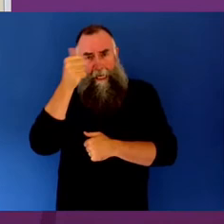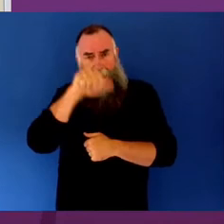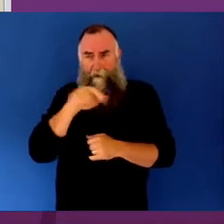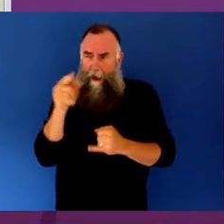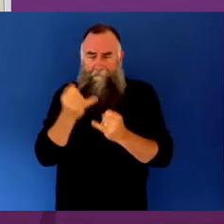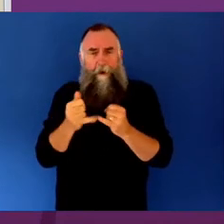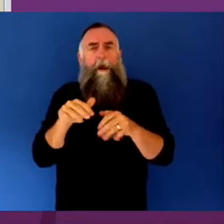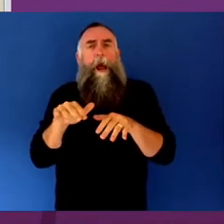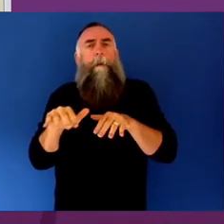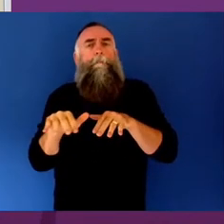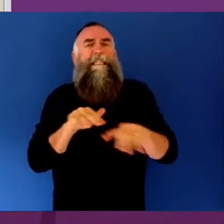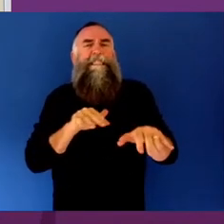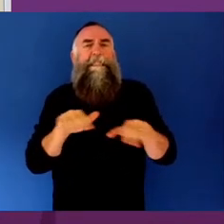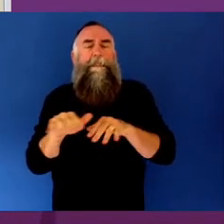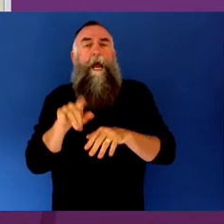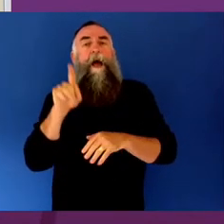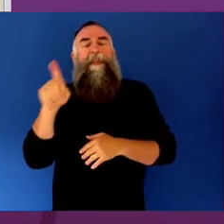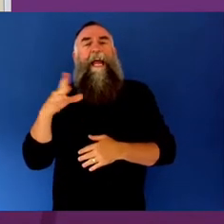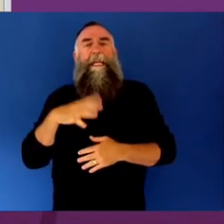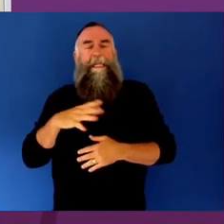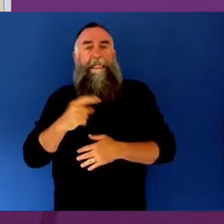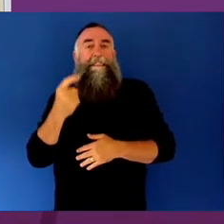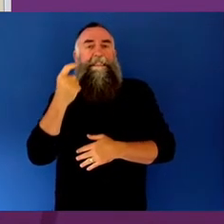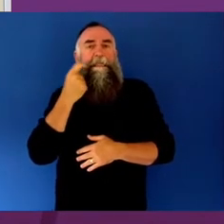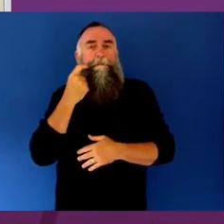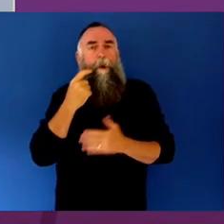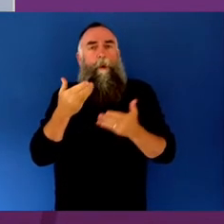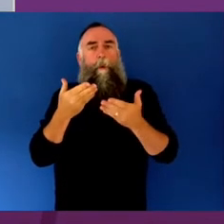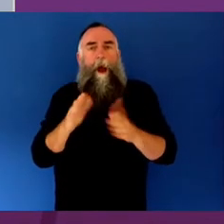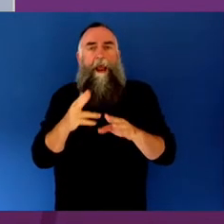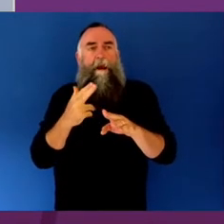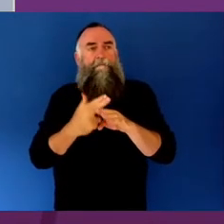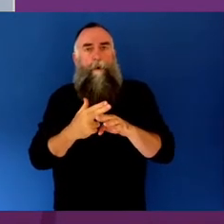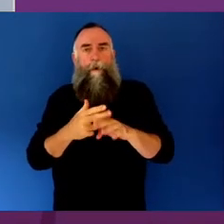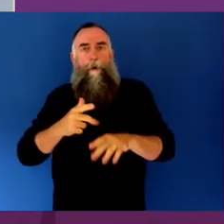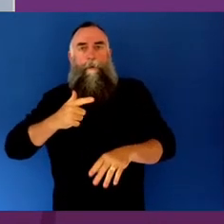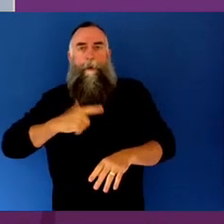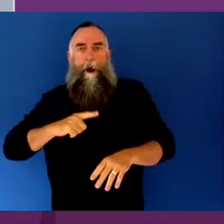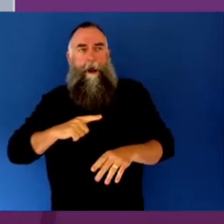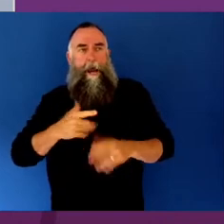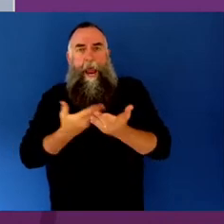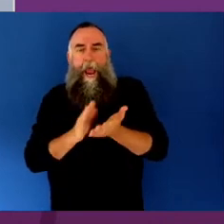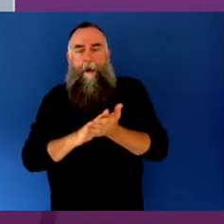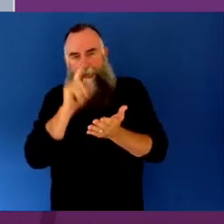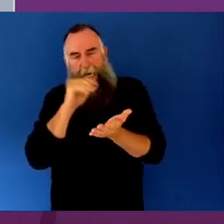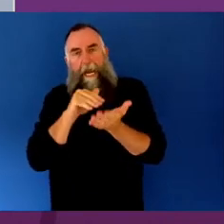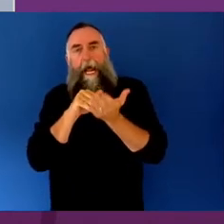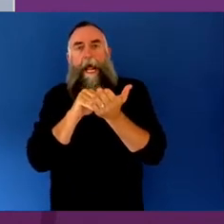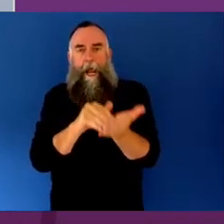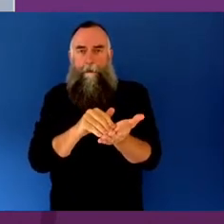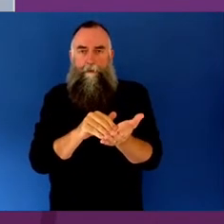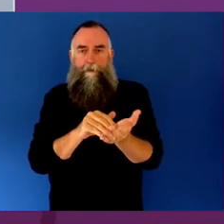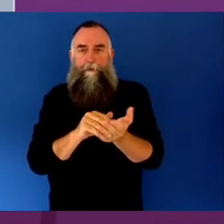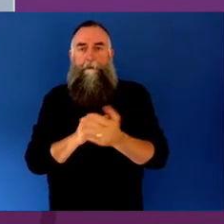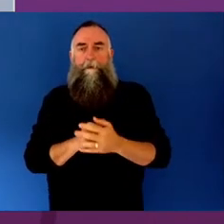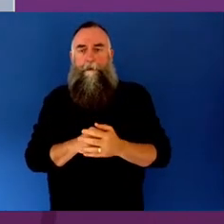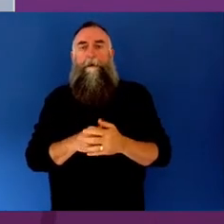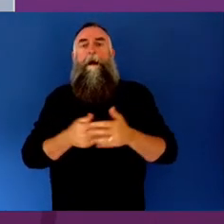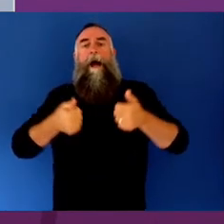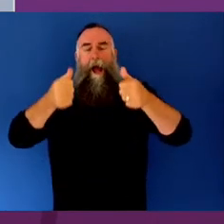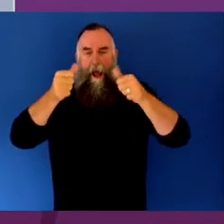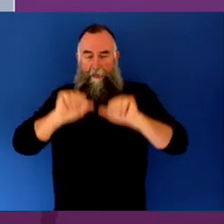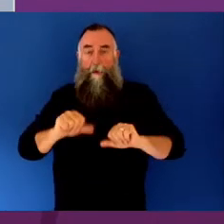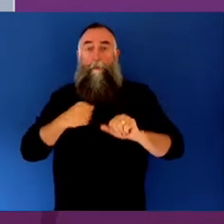really, really simple solutions served up to them, which potentially can be started and then scaled up.